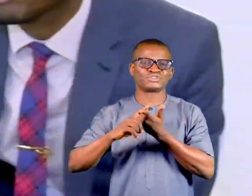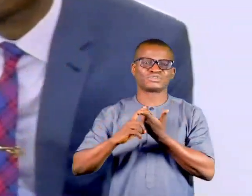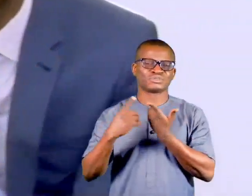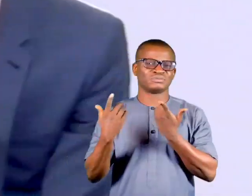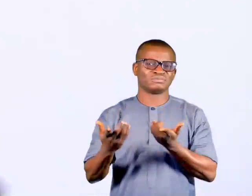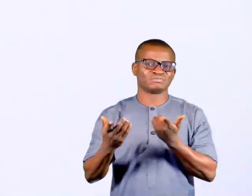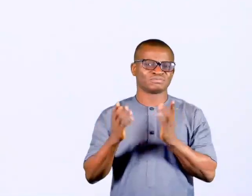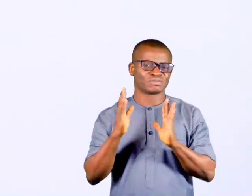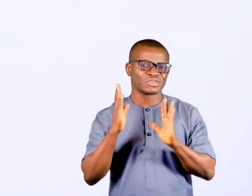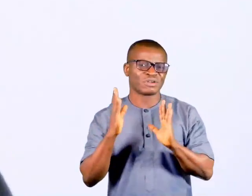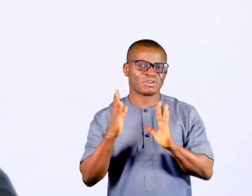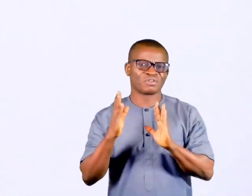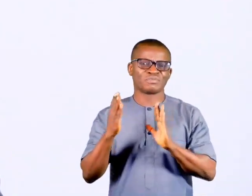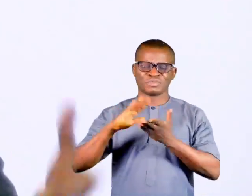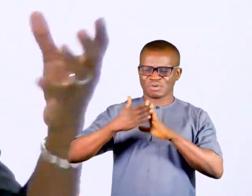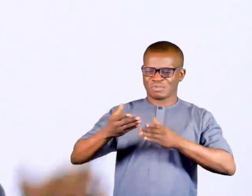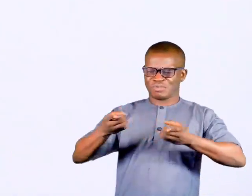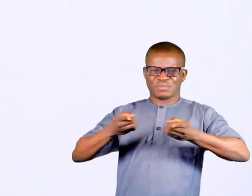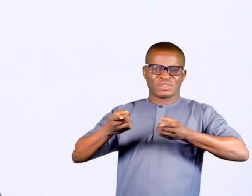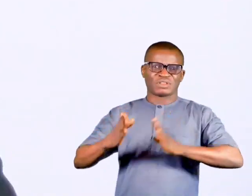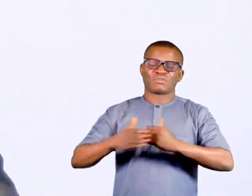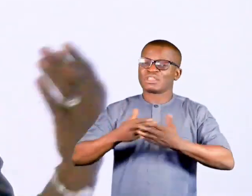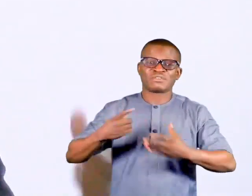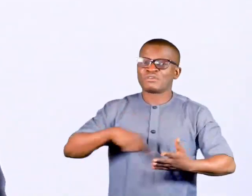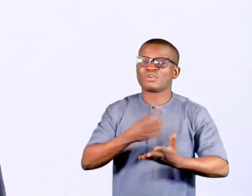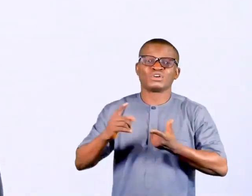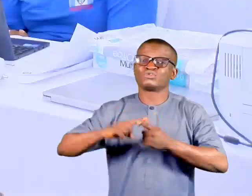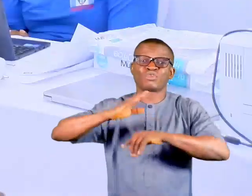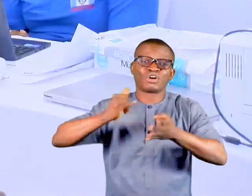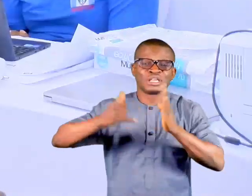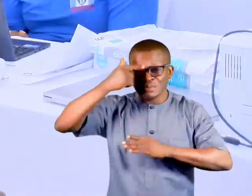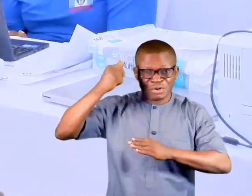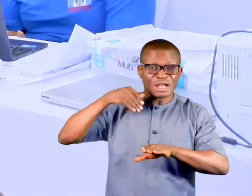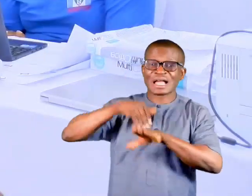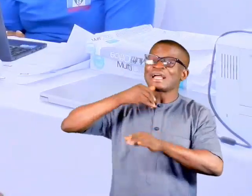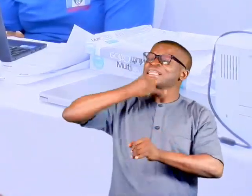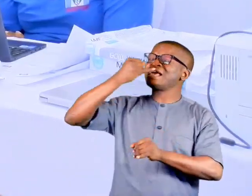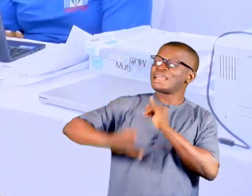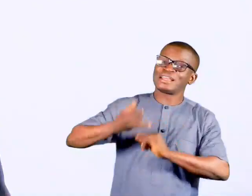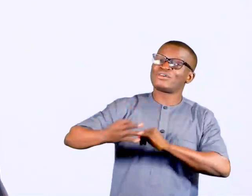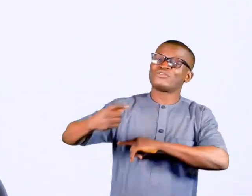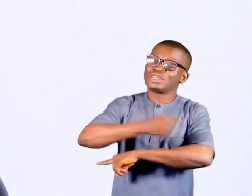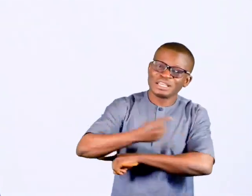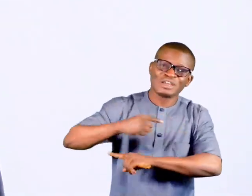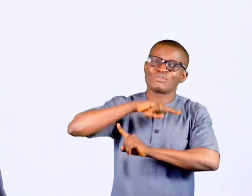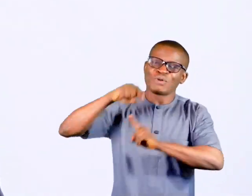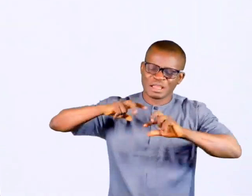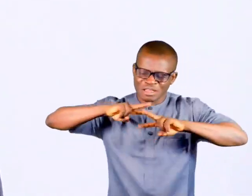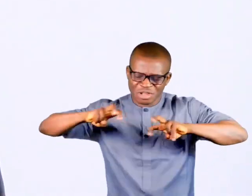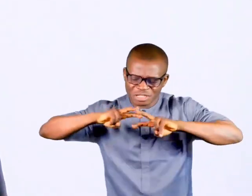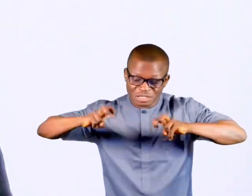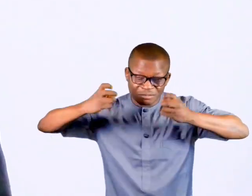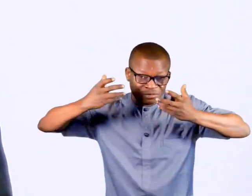play a pivotal, a driver's role, and whatever we want to call it. Because at the end of the day, when